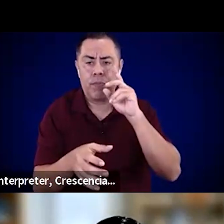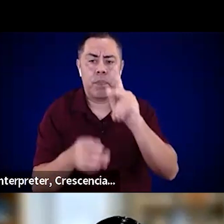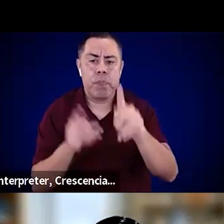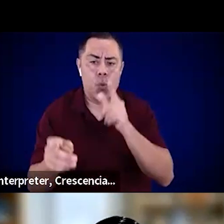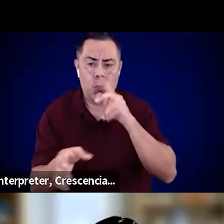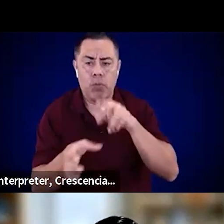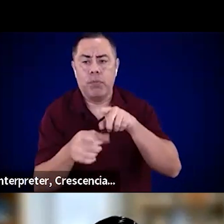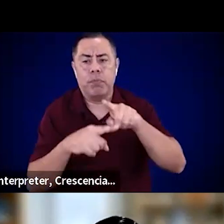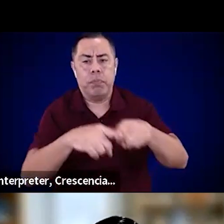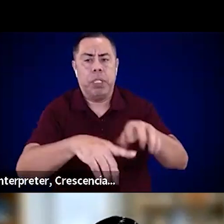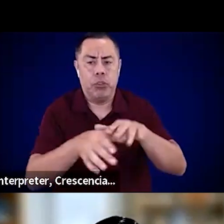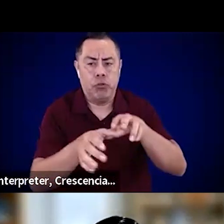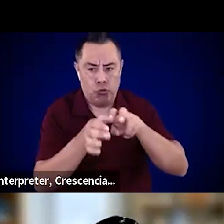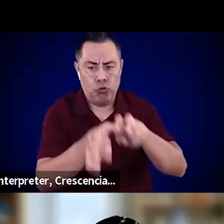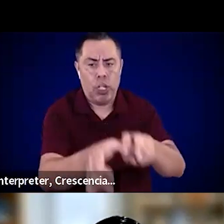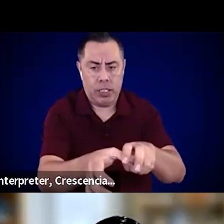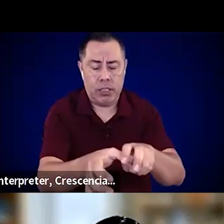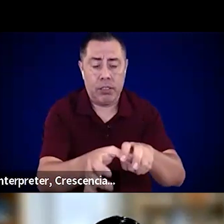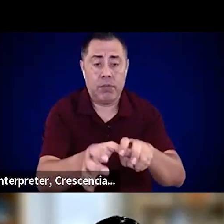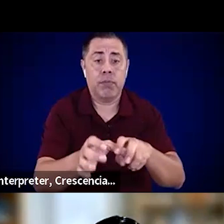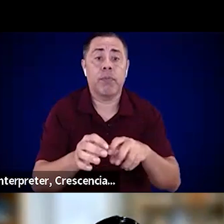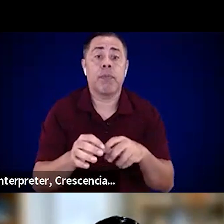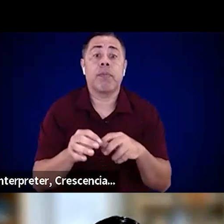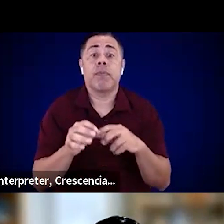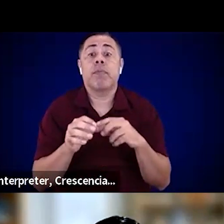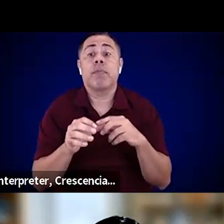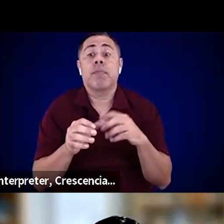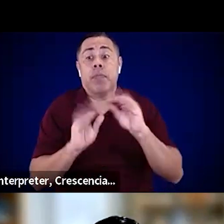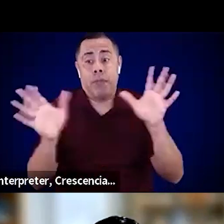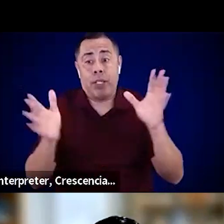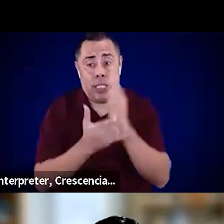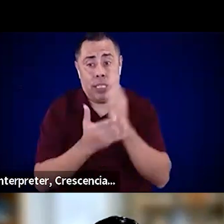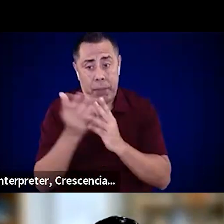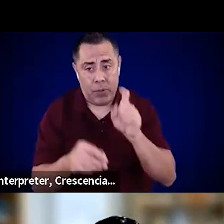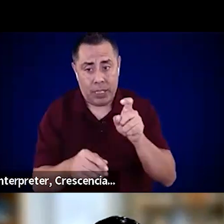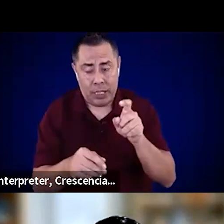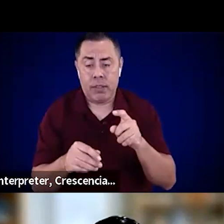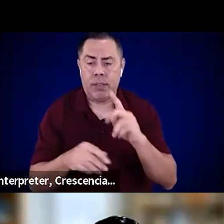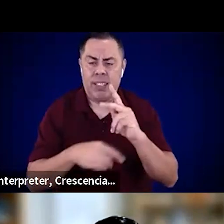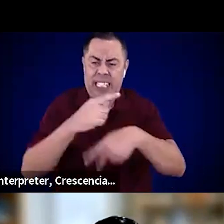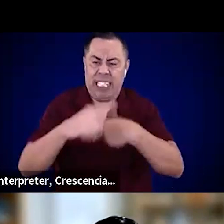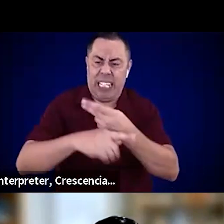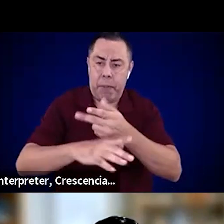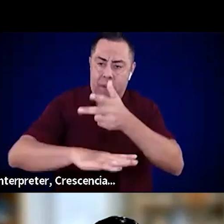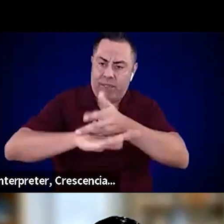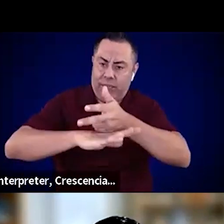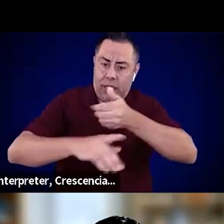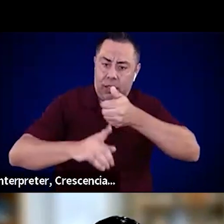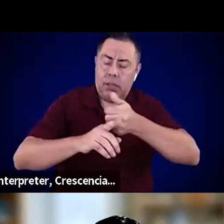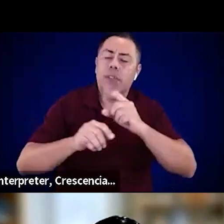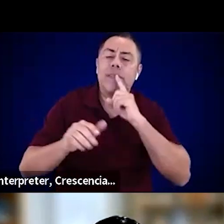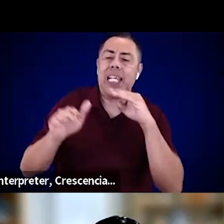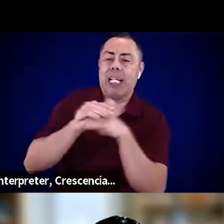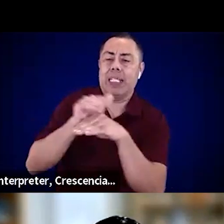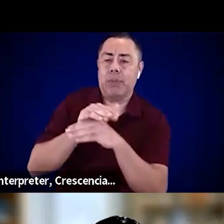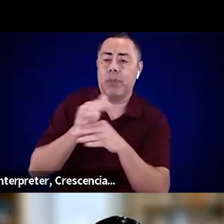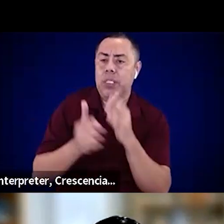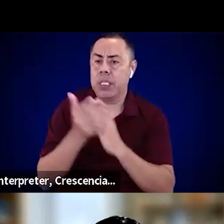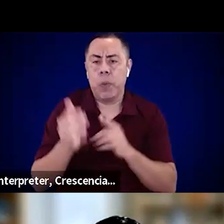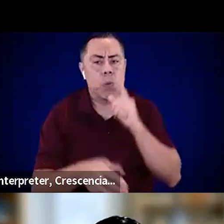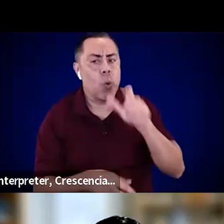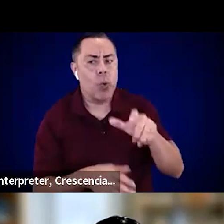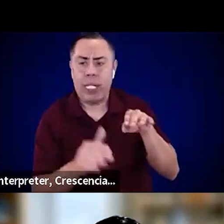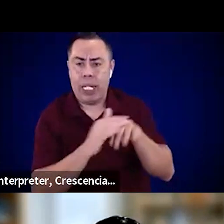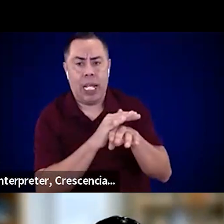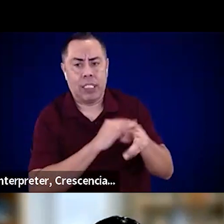Obviously, some people are going to need accessible vehicles. Others are not. You have some that can be